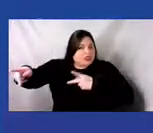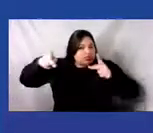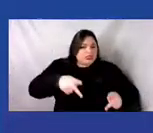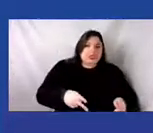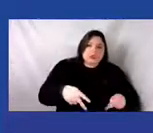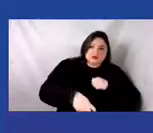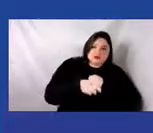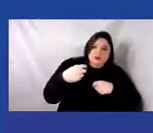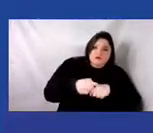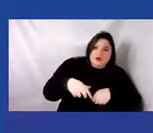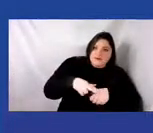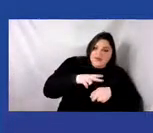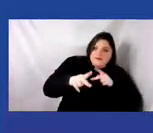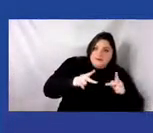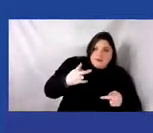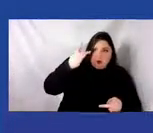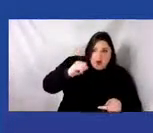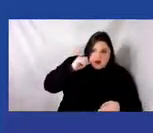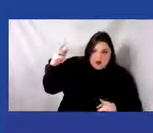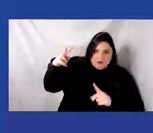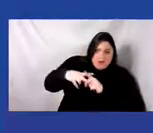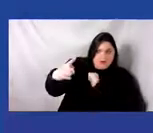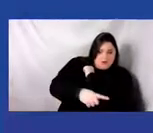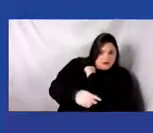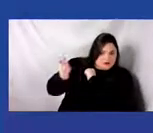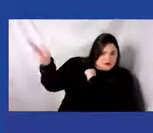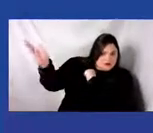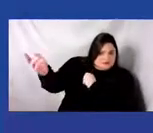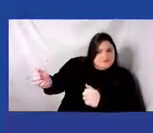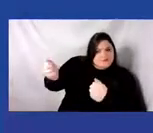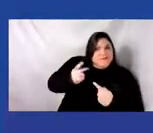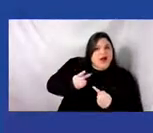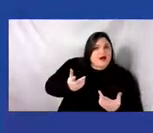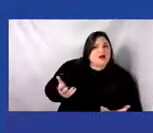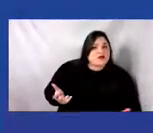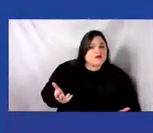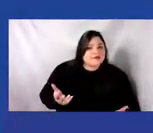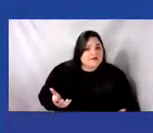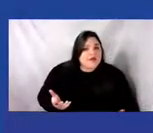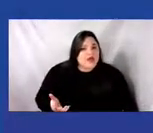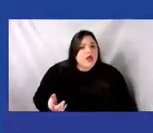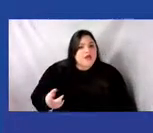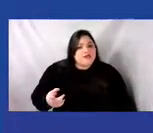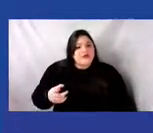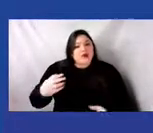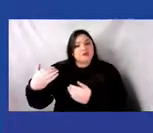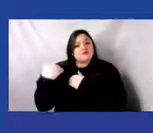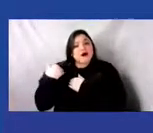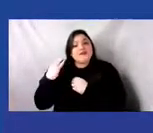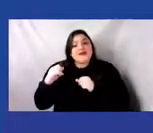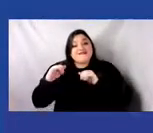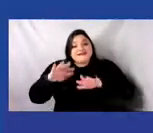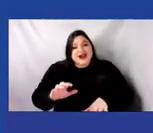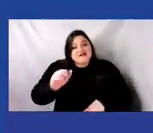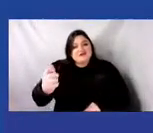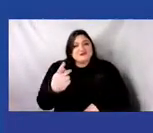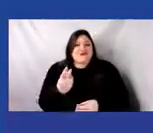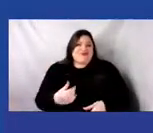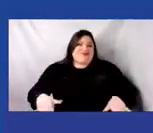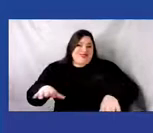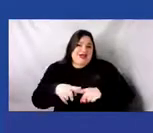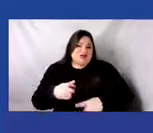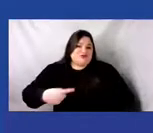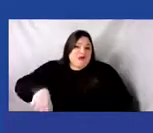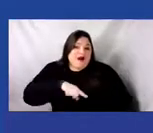It's the responsibility of settlers to return land to us, and it needs to happen sooner rather than later because indigenous people protect